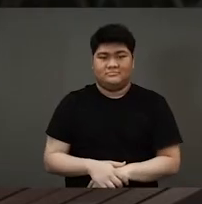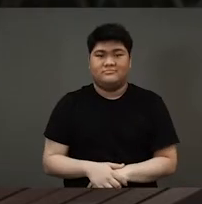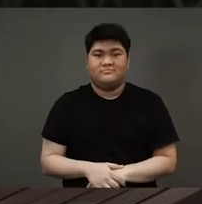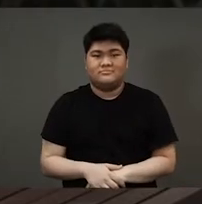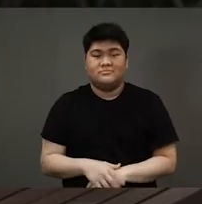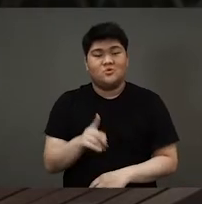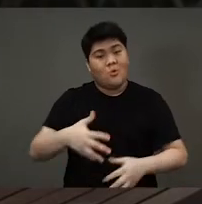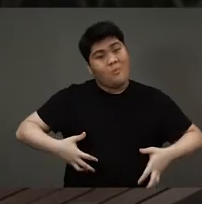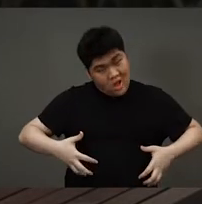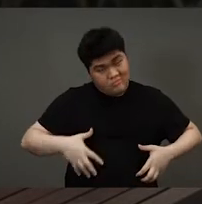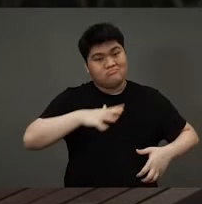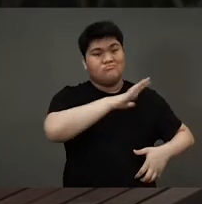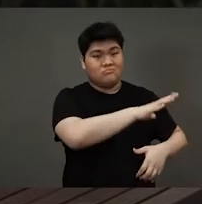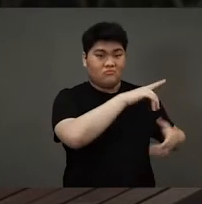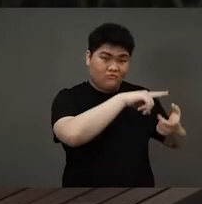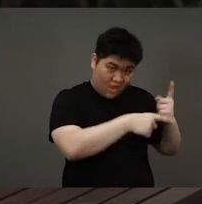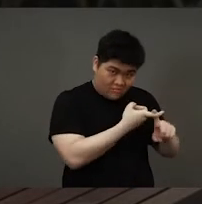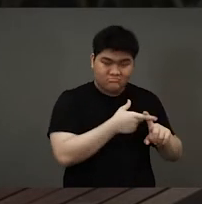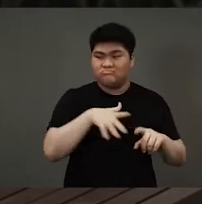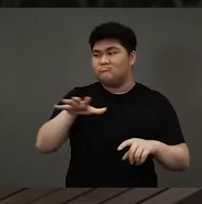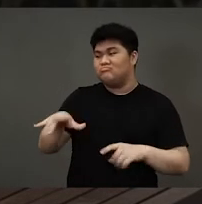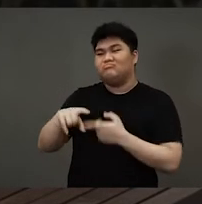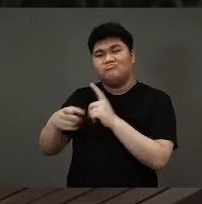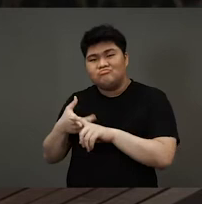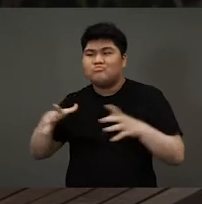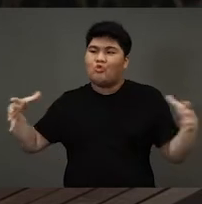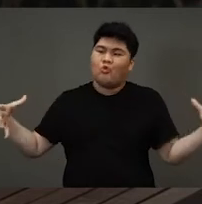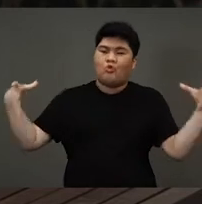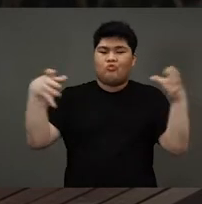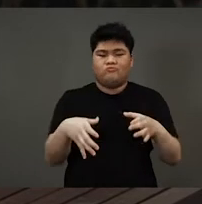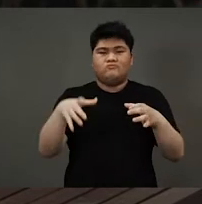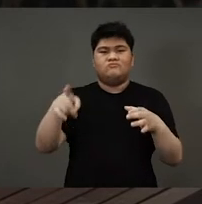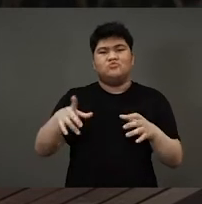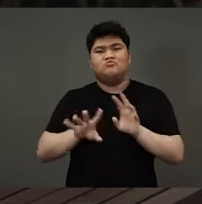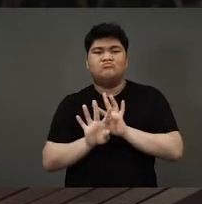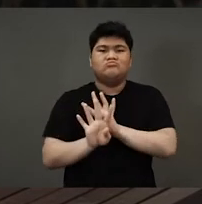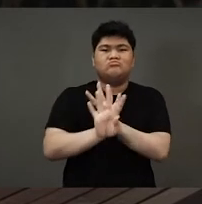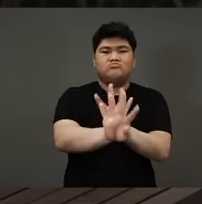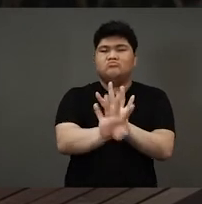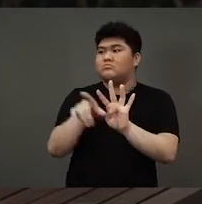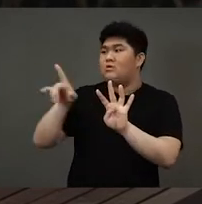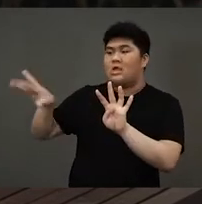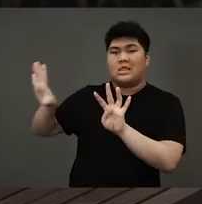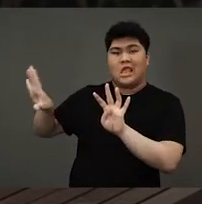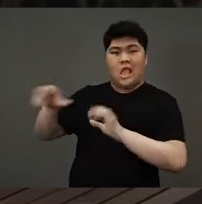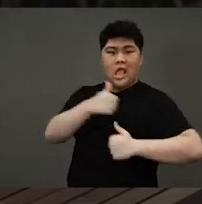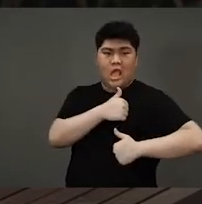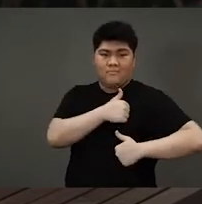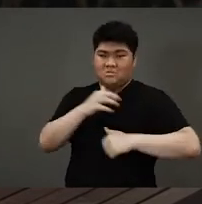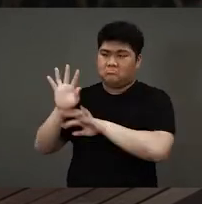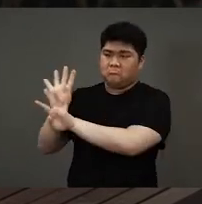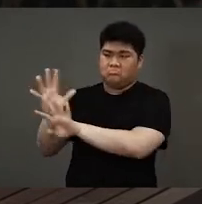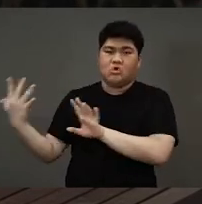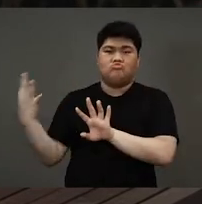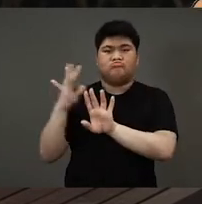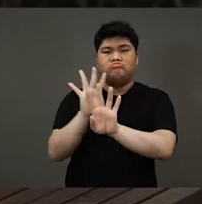So monkey and his monkey friends and all the other animals, they journeyed and journeyed and journeyed together with the prince and his army.